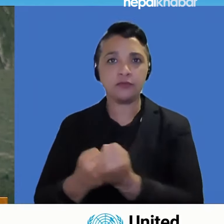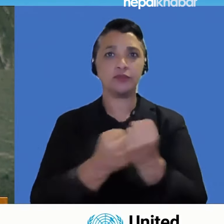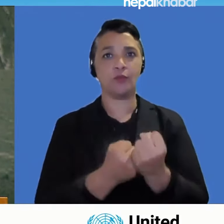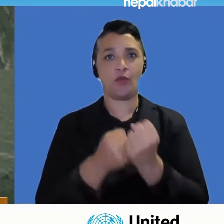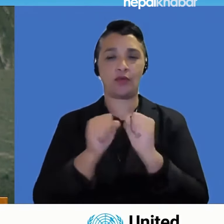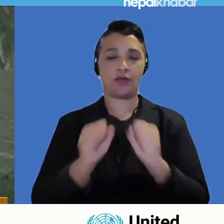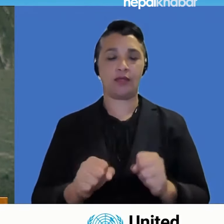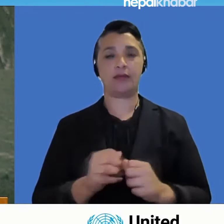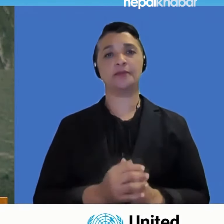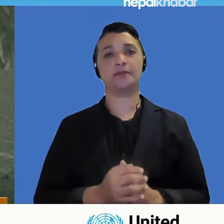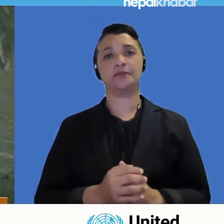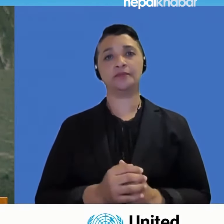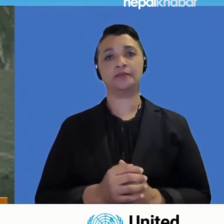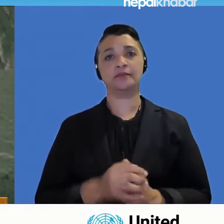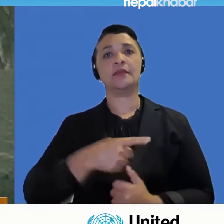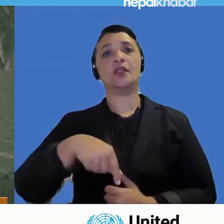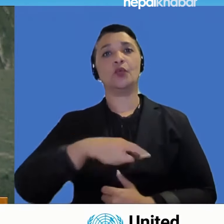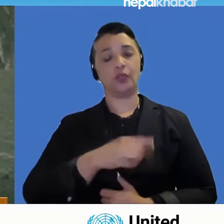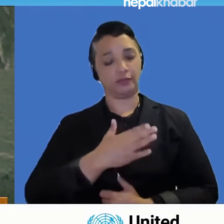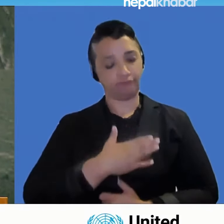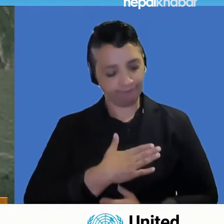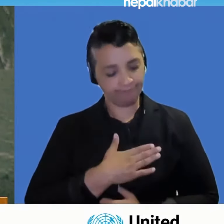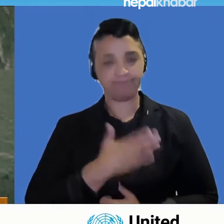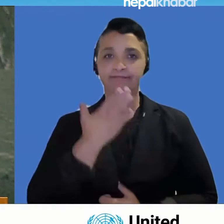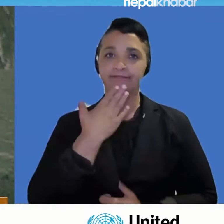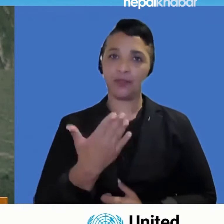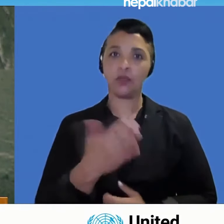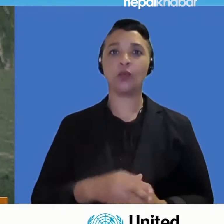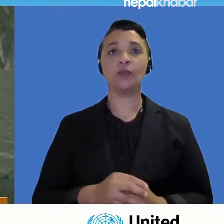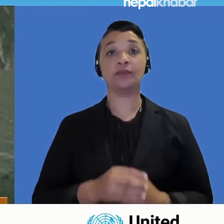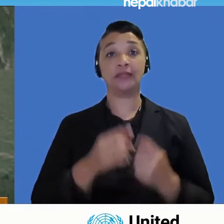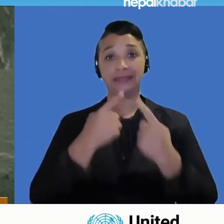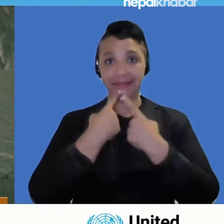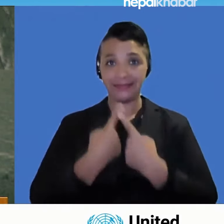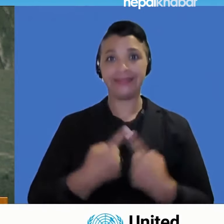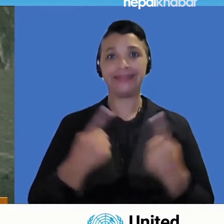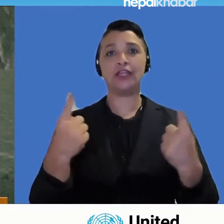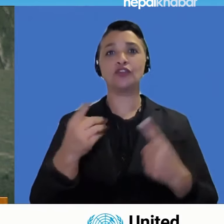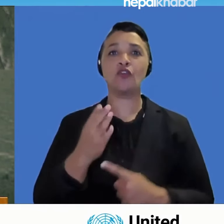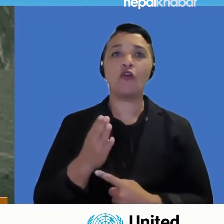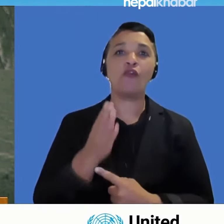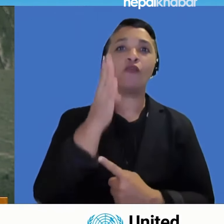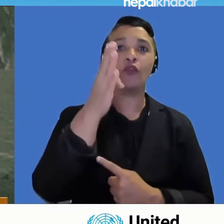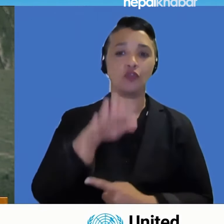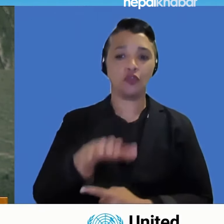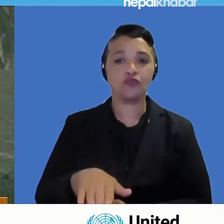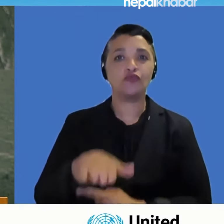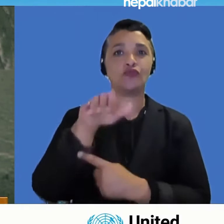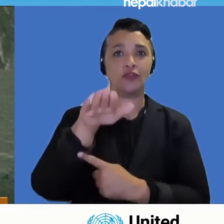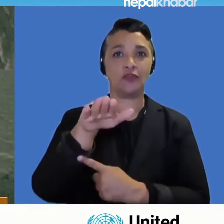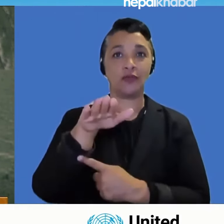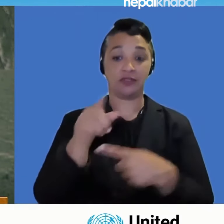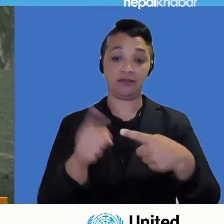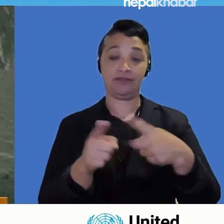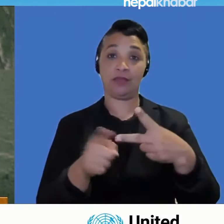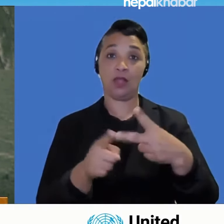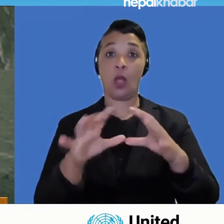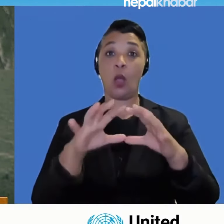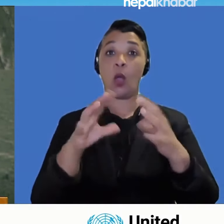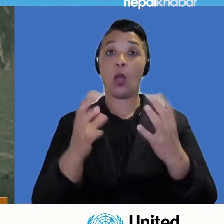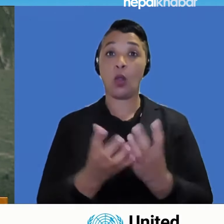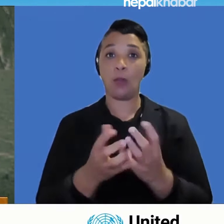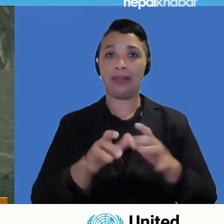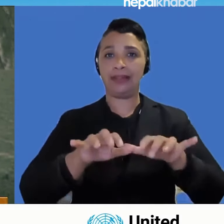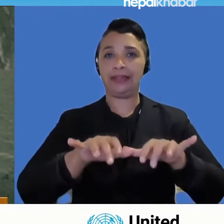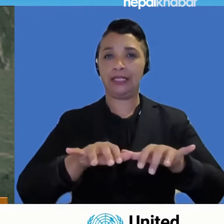declaration on the future generation and global digital compact, and emphasize the need for its